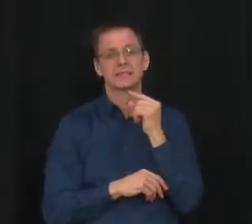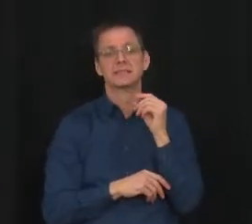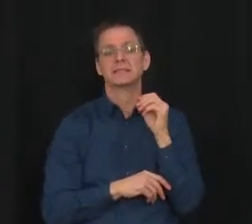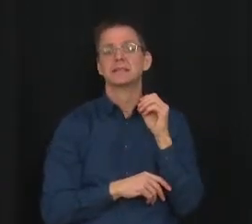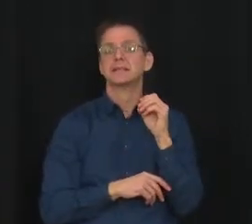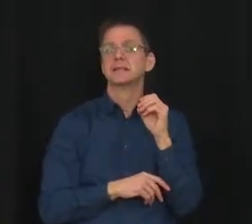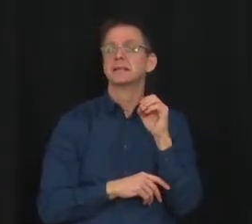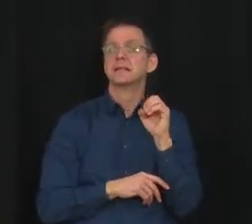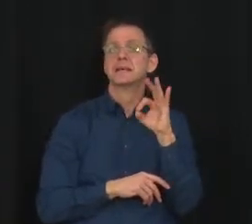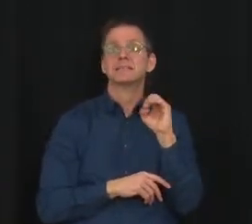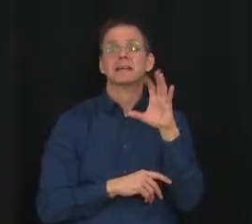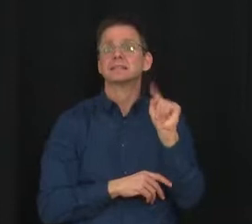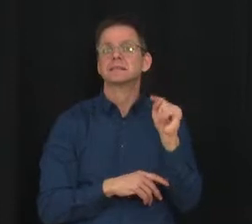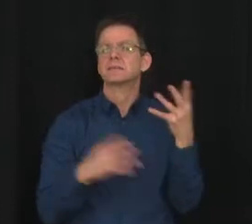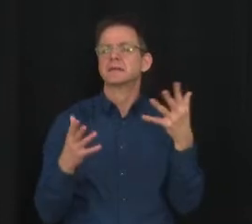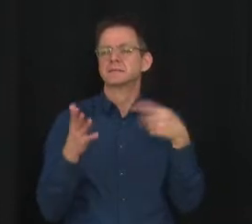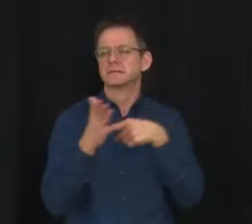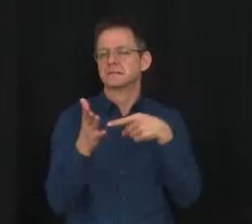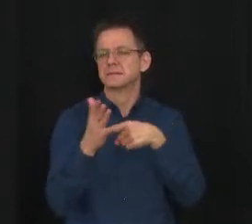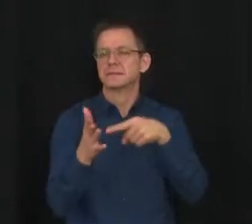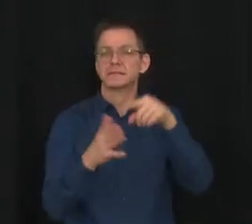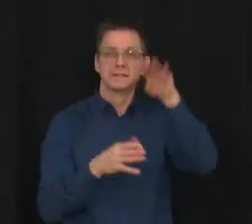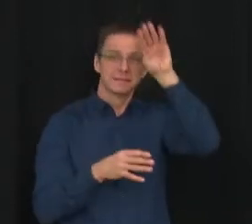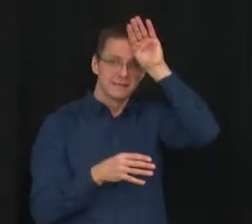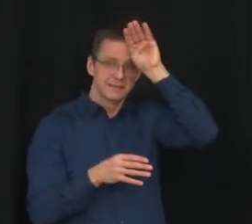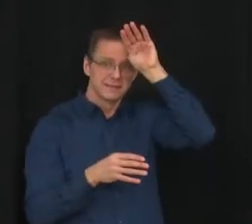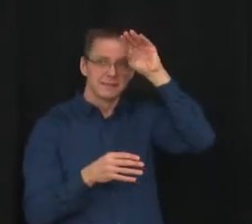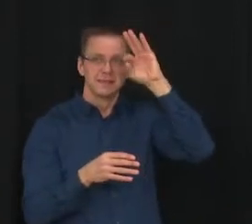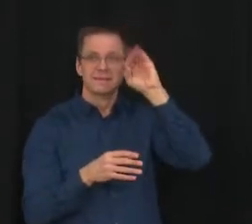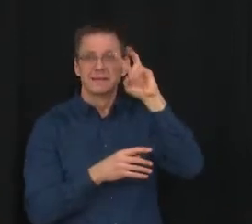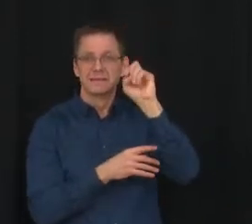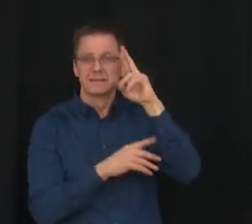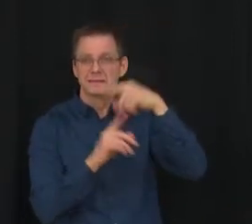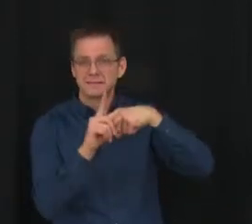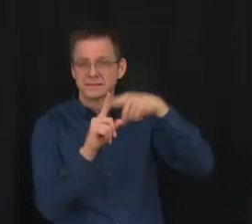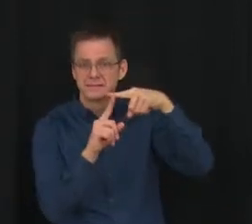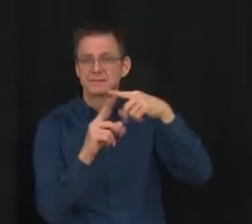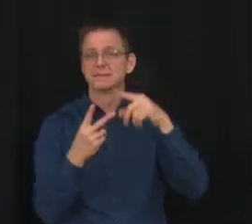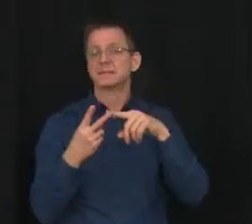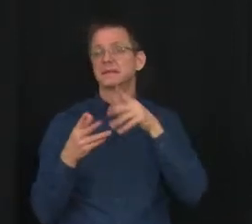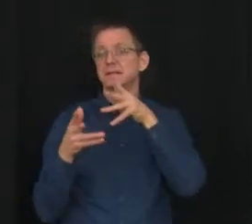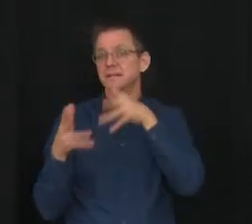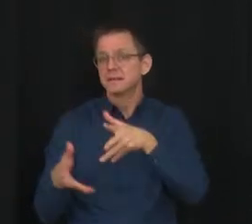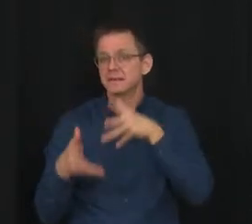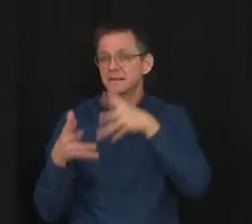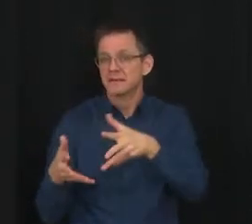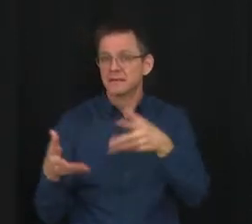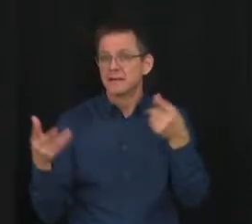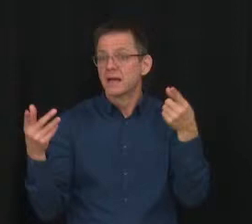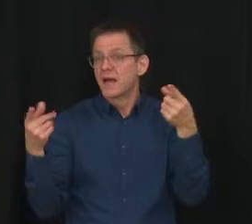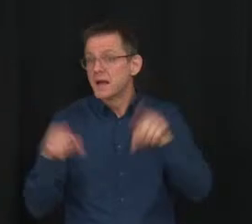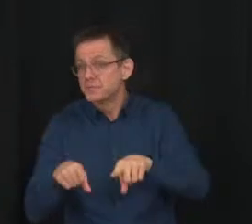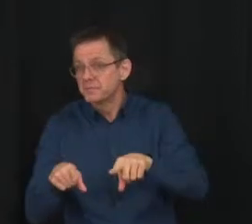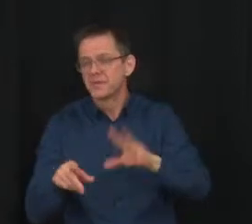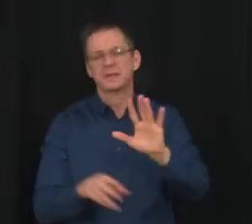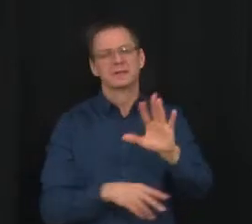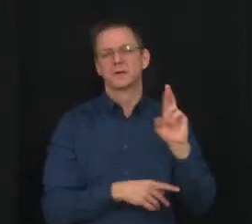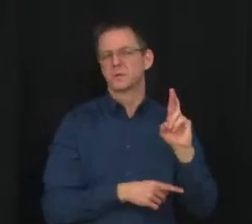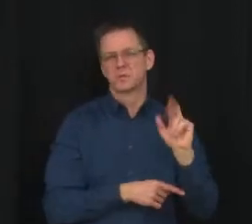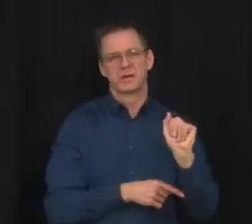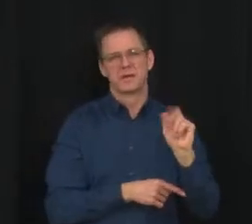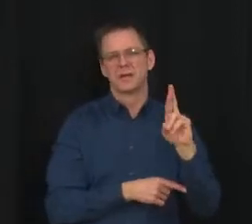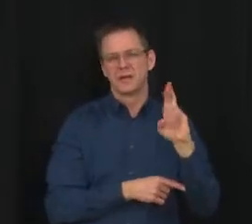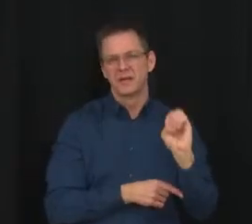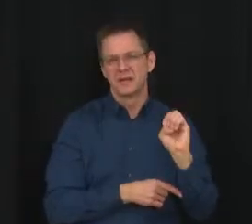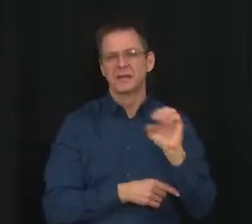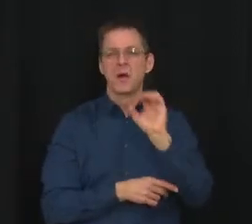As parents, our first priority is always the safety and well-being of our children and I understand the need to make the best data-informed decision